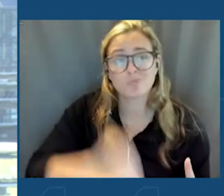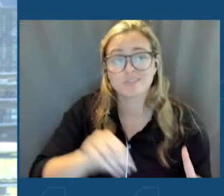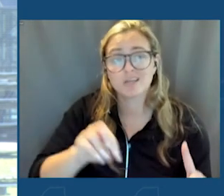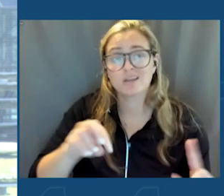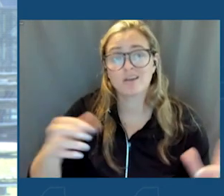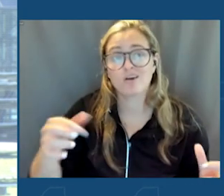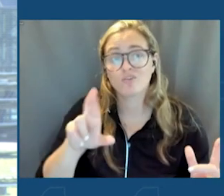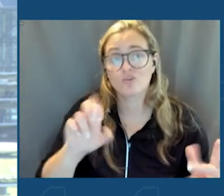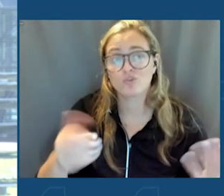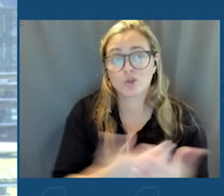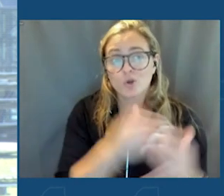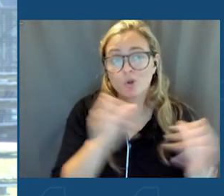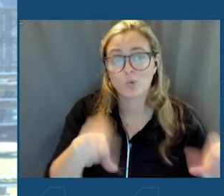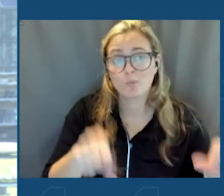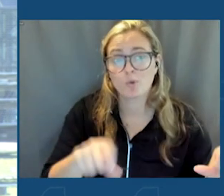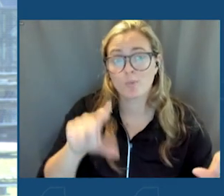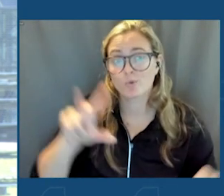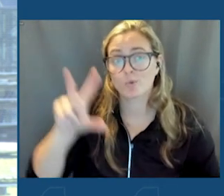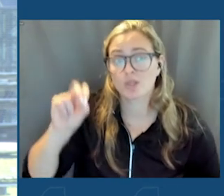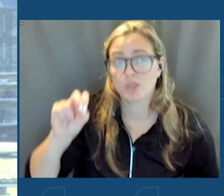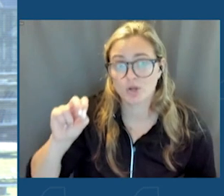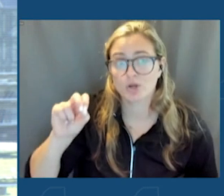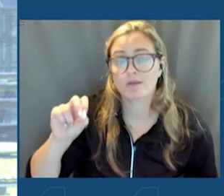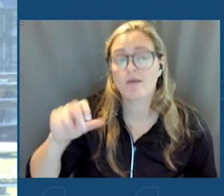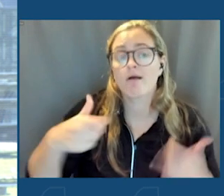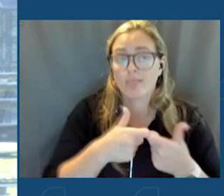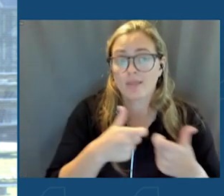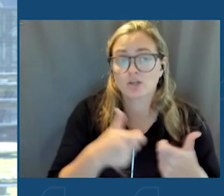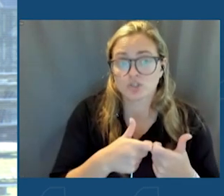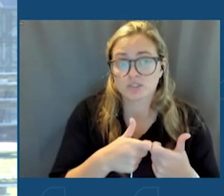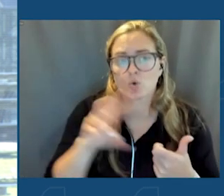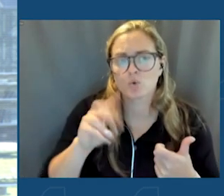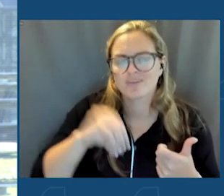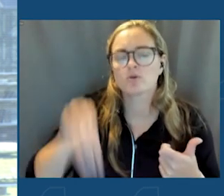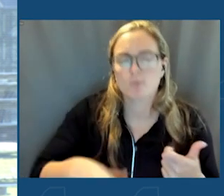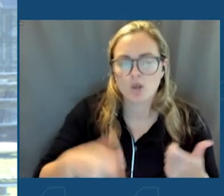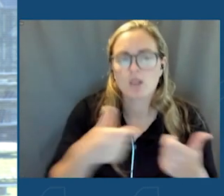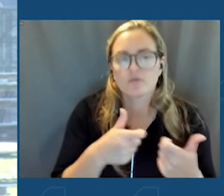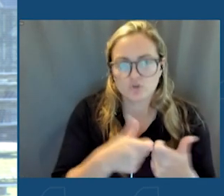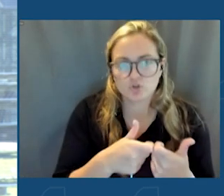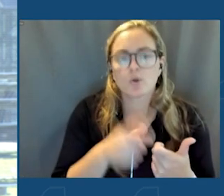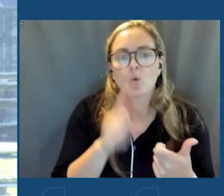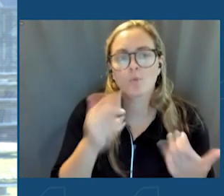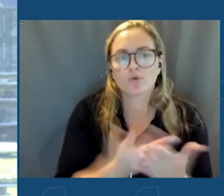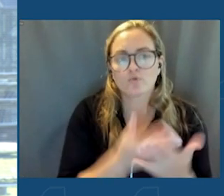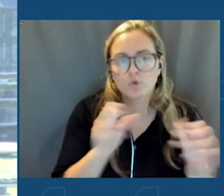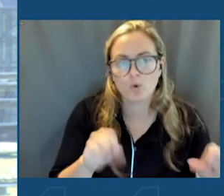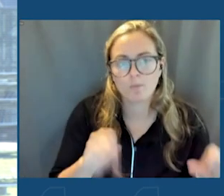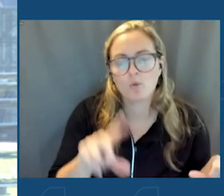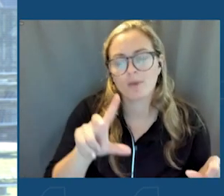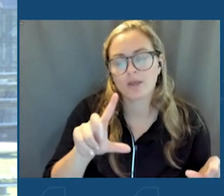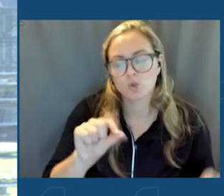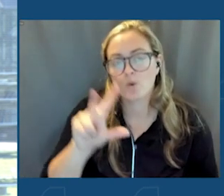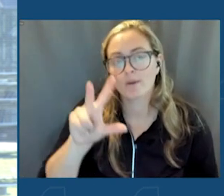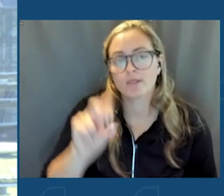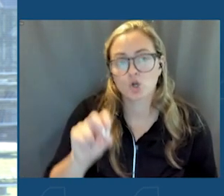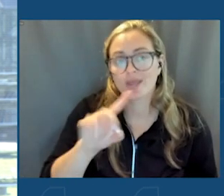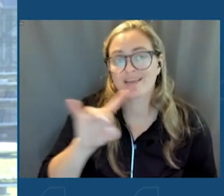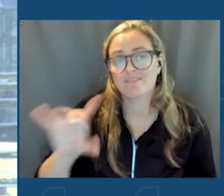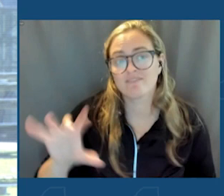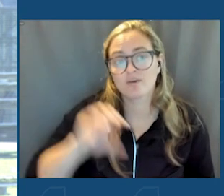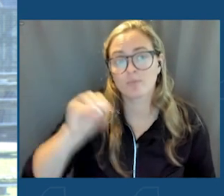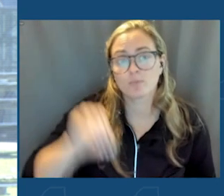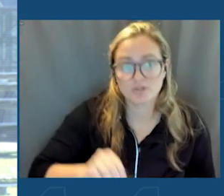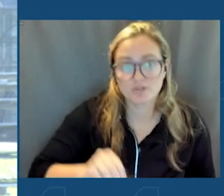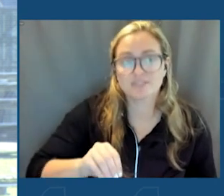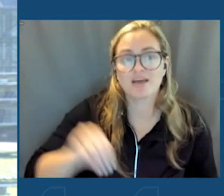by 2030, electricity, 70% of electricity will be renewables by 2030, 85% emission reductions